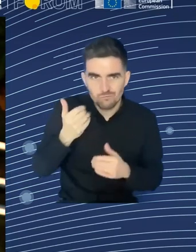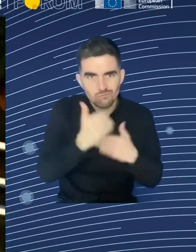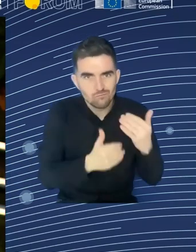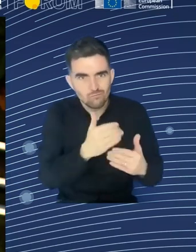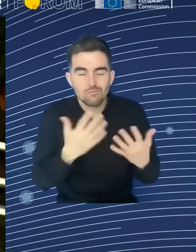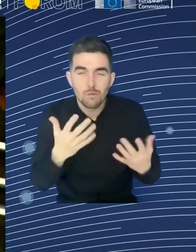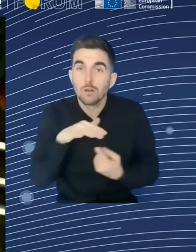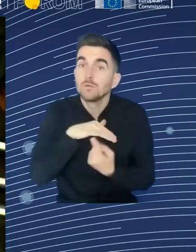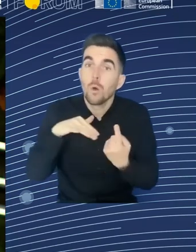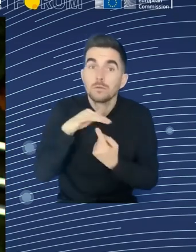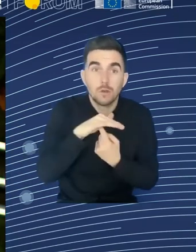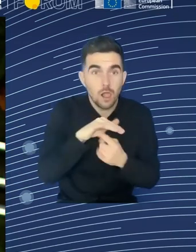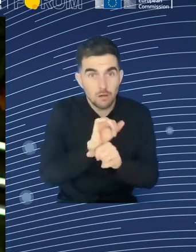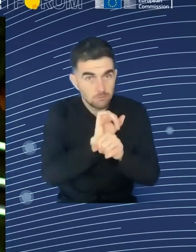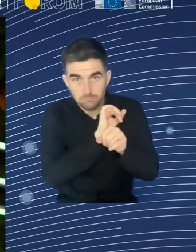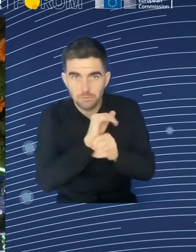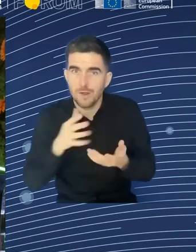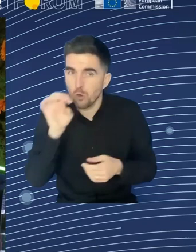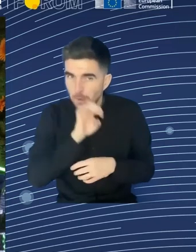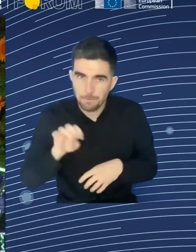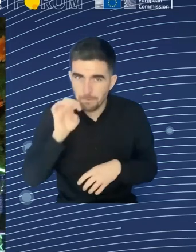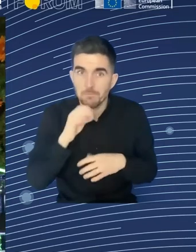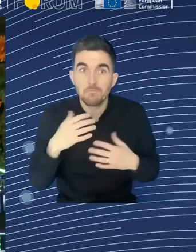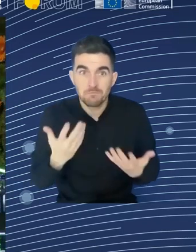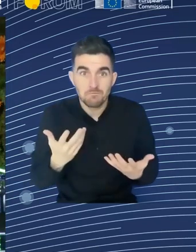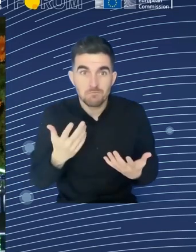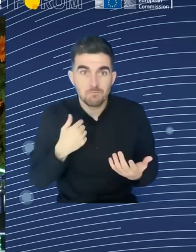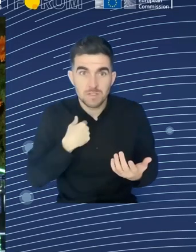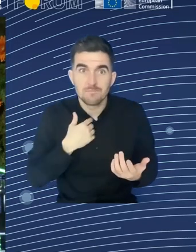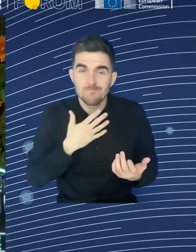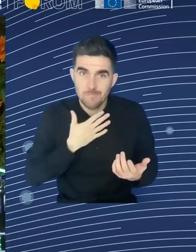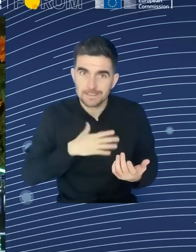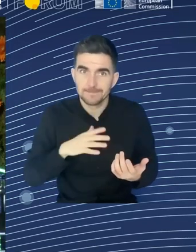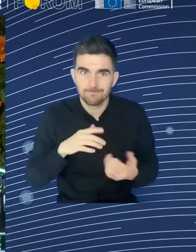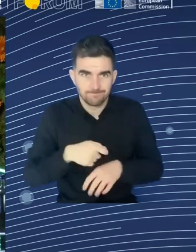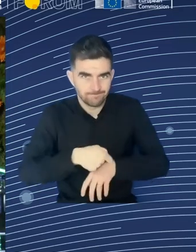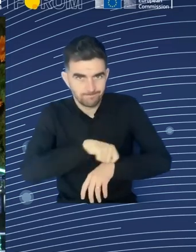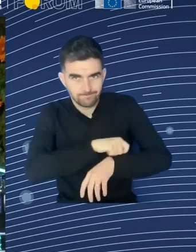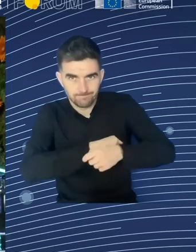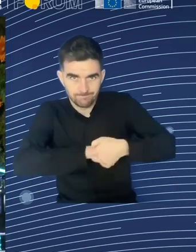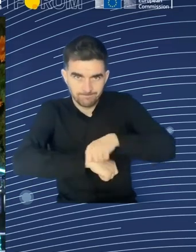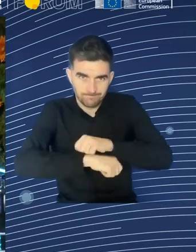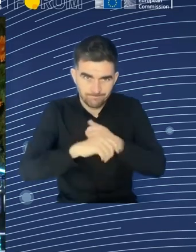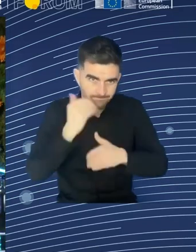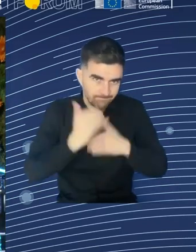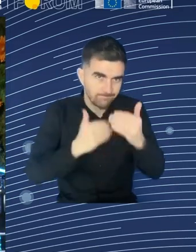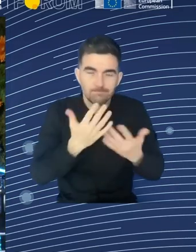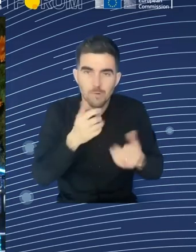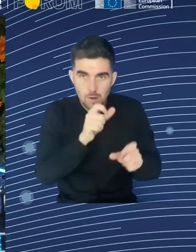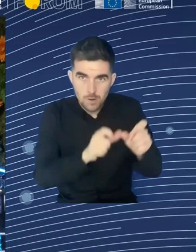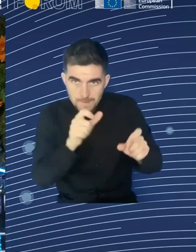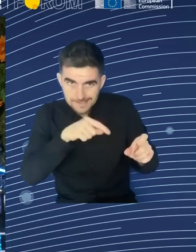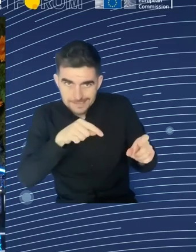As you have mentioned, very few adult people really learn when they are adults, but we also need to think how to develop skills